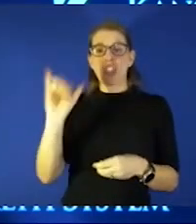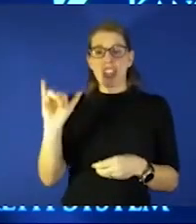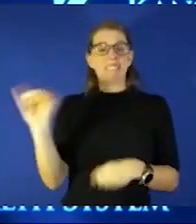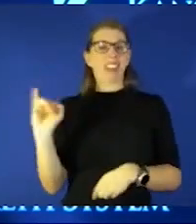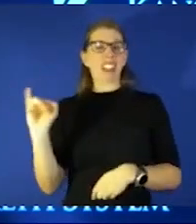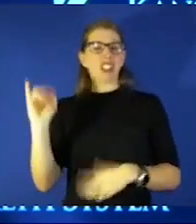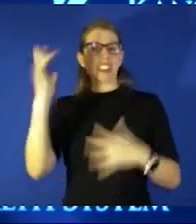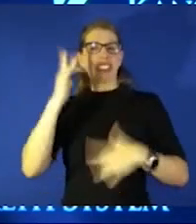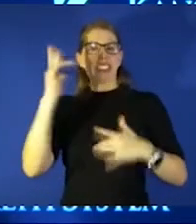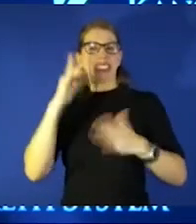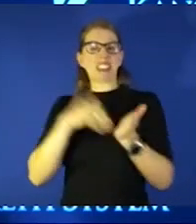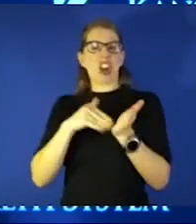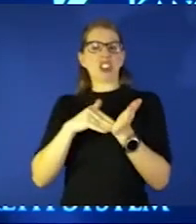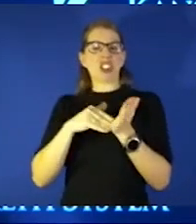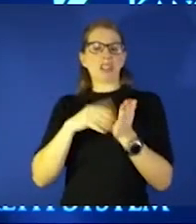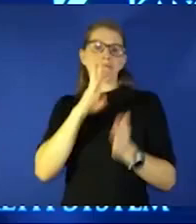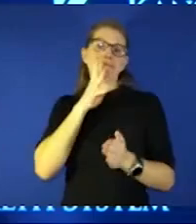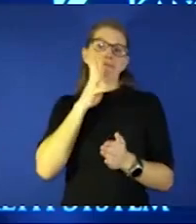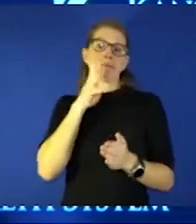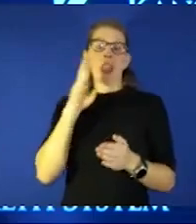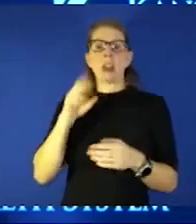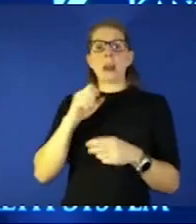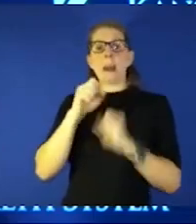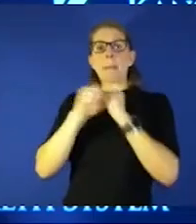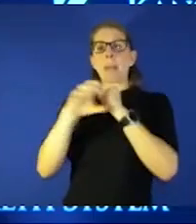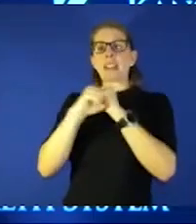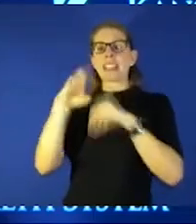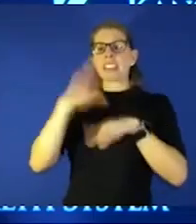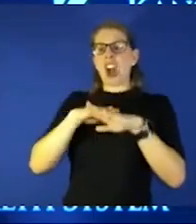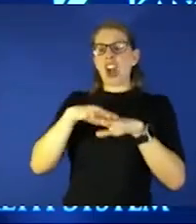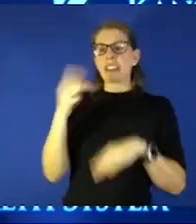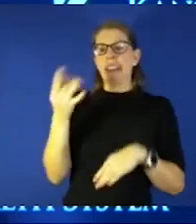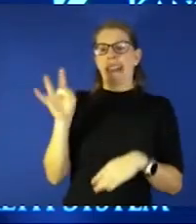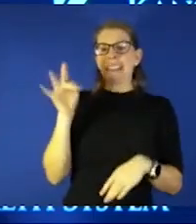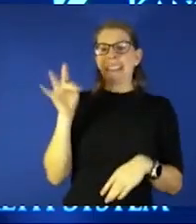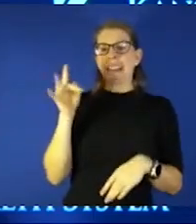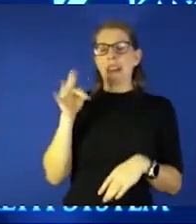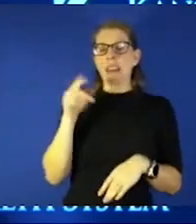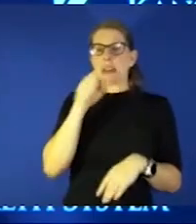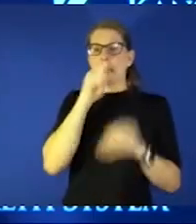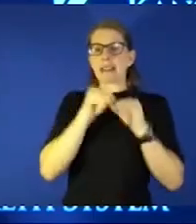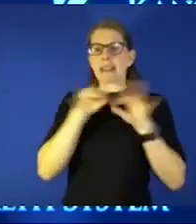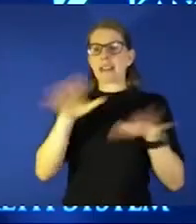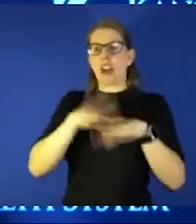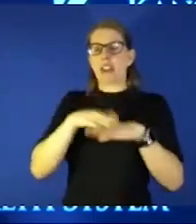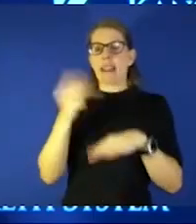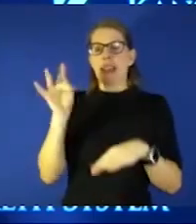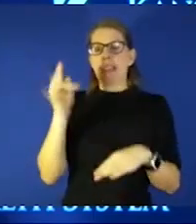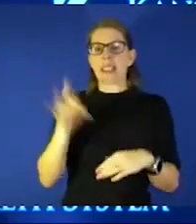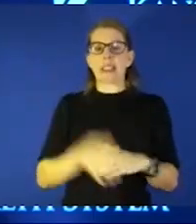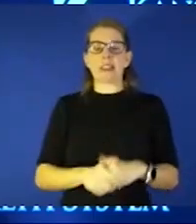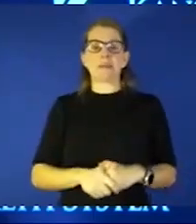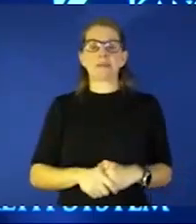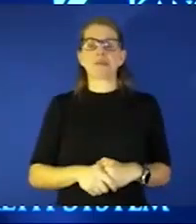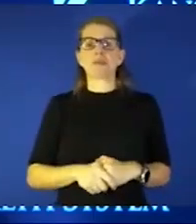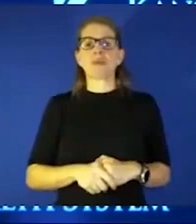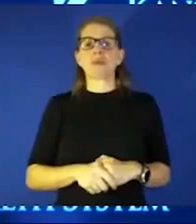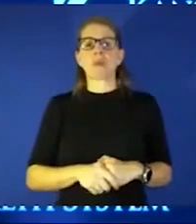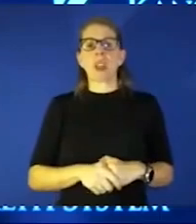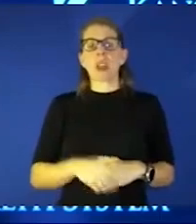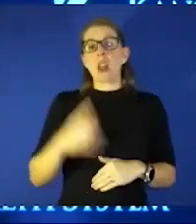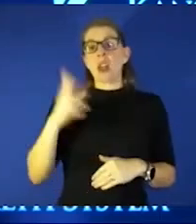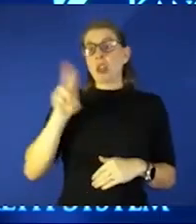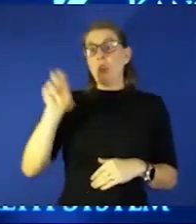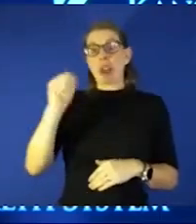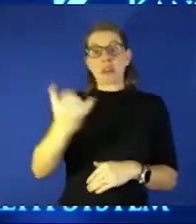the podcast was done on the 18th and he was he was estimating that the U.S. is probably around 30 percent well then you look at the modeling and we had it all wrong right if this modeling